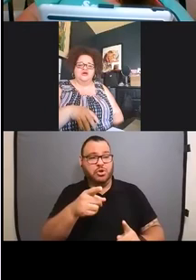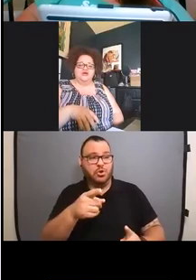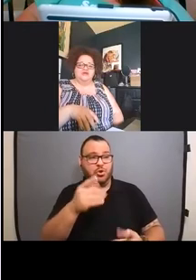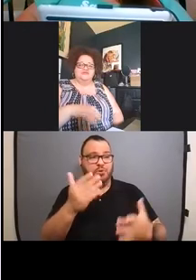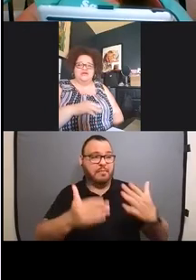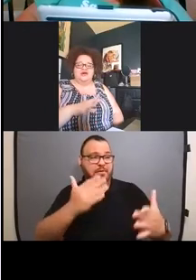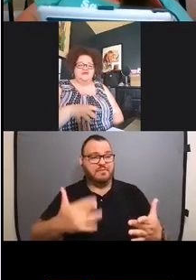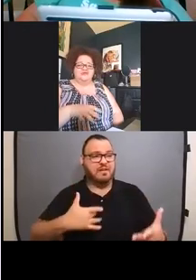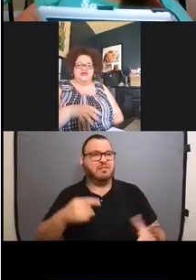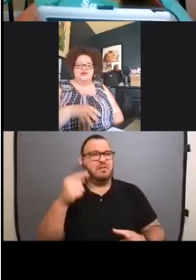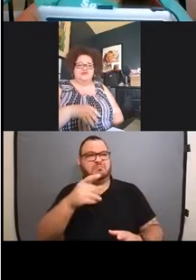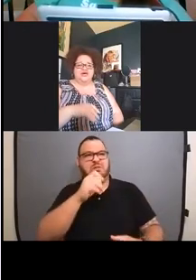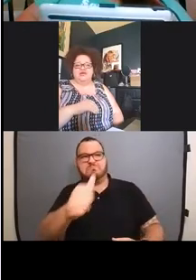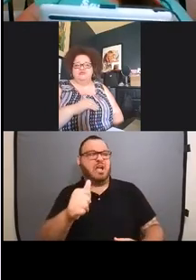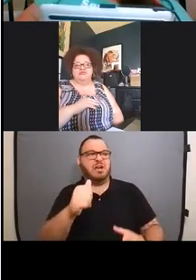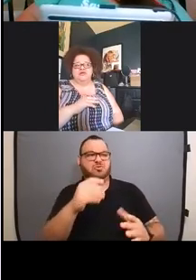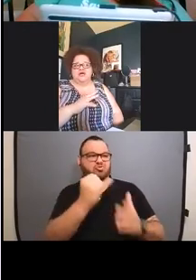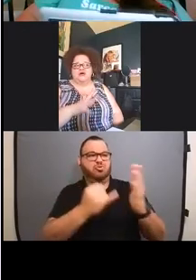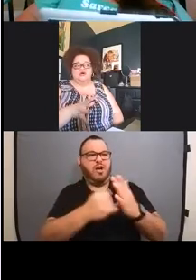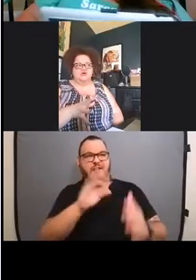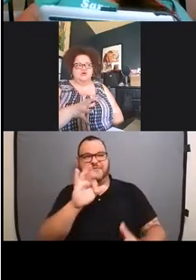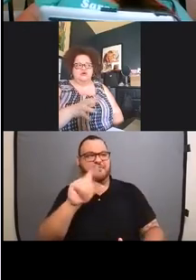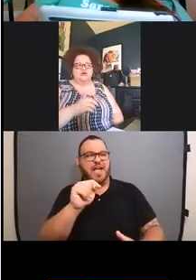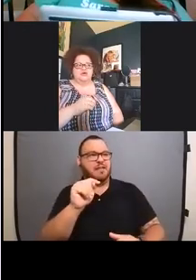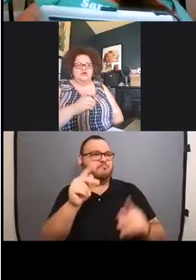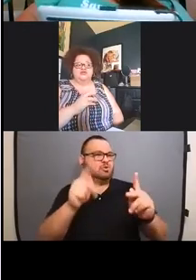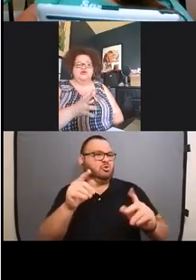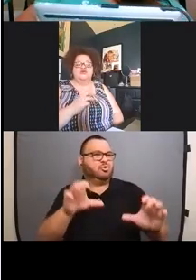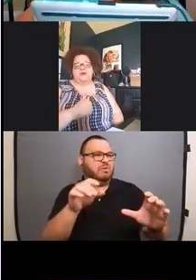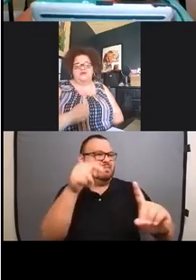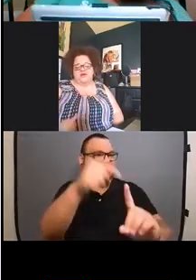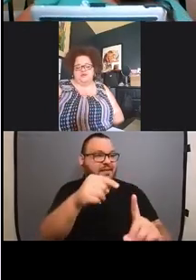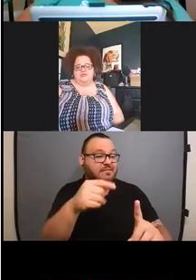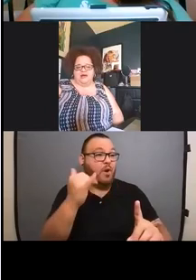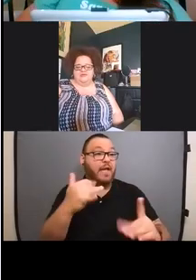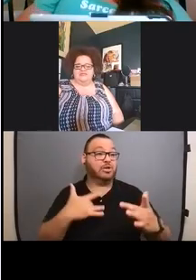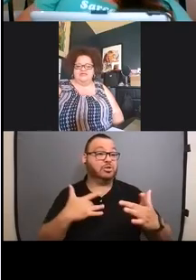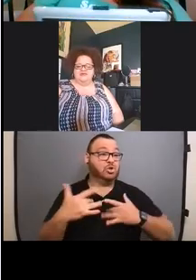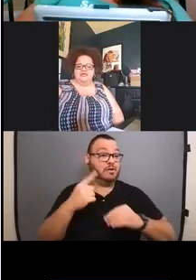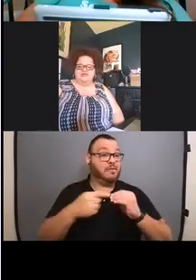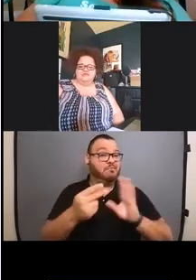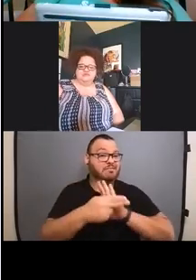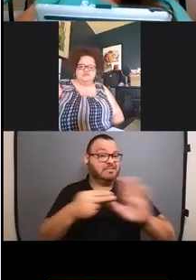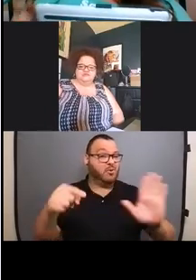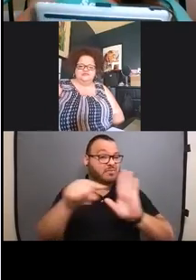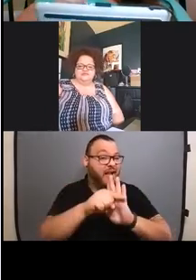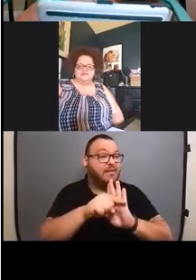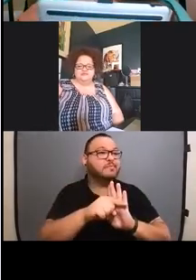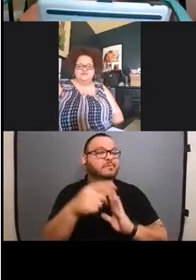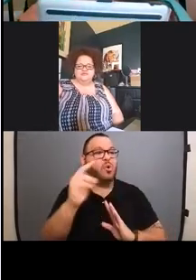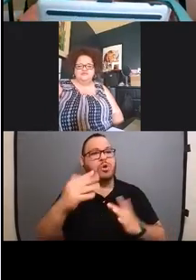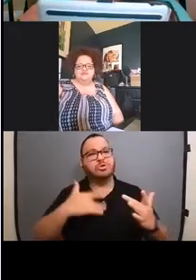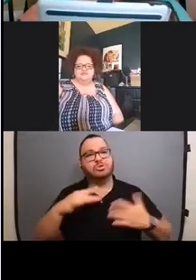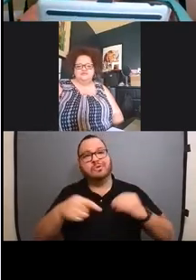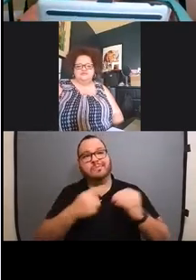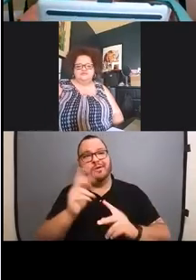are tired of the stereotypes or concerned about the way people might receive it? I